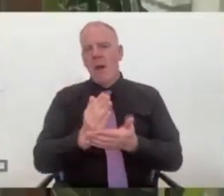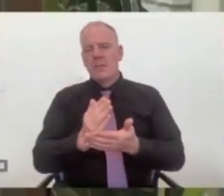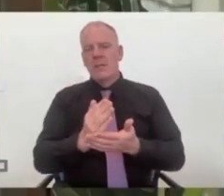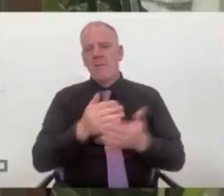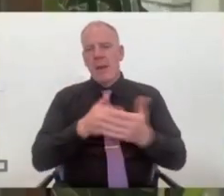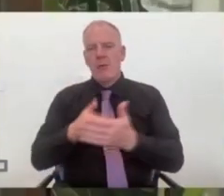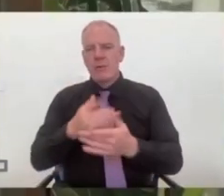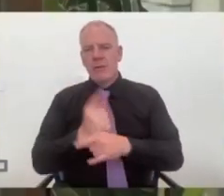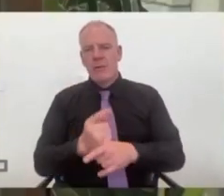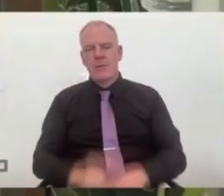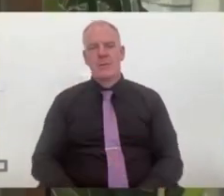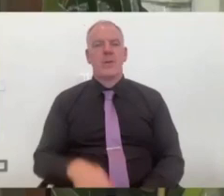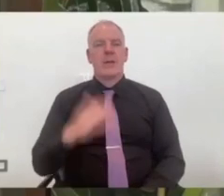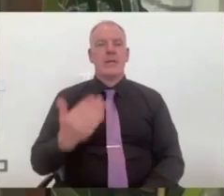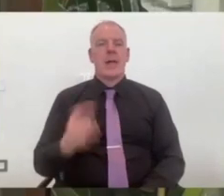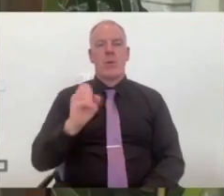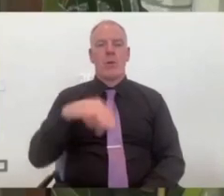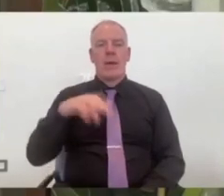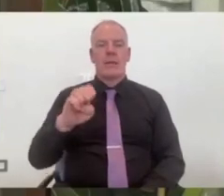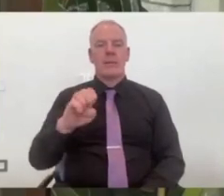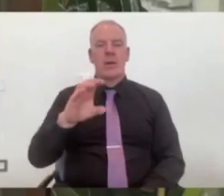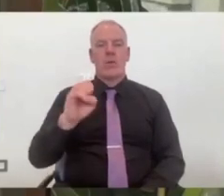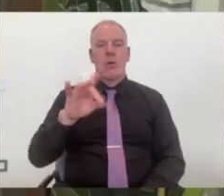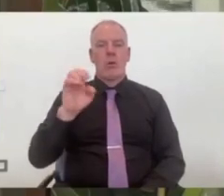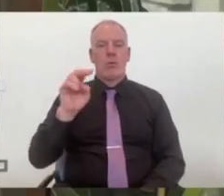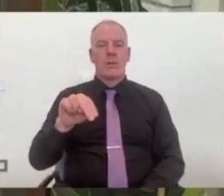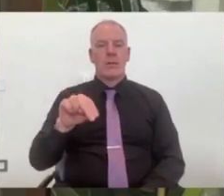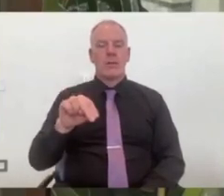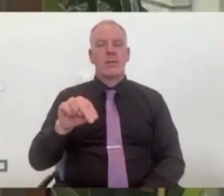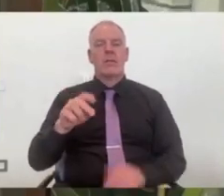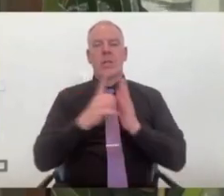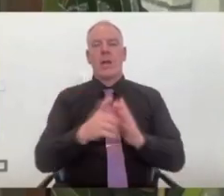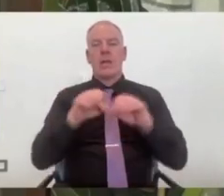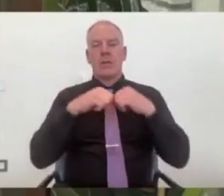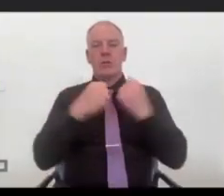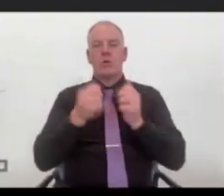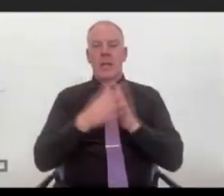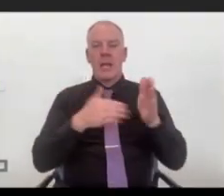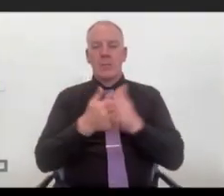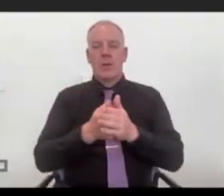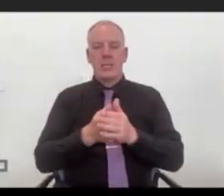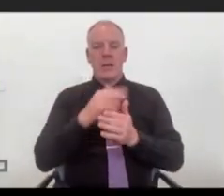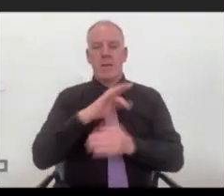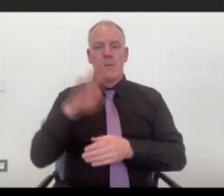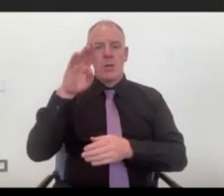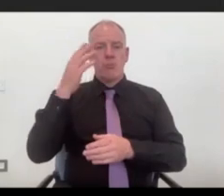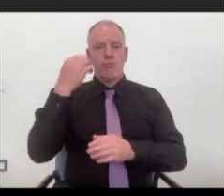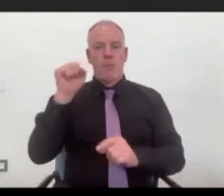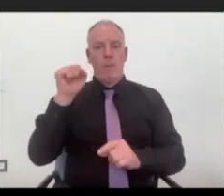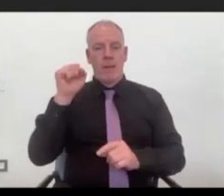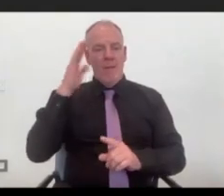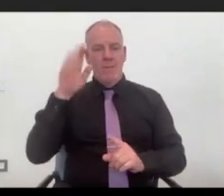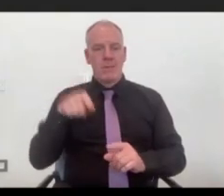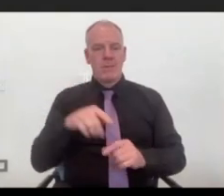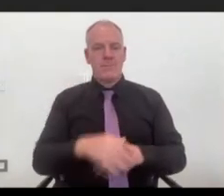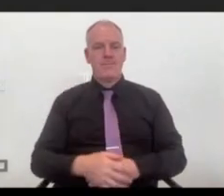going to bring in Lorraine Corcoran, Director of Social Enterprise ROI. Hopefully we have Lorraine on screen in a second. Yes, there we go. Thank you very much,